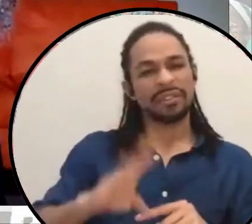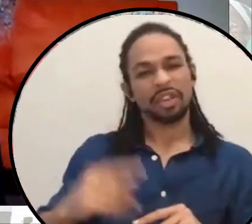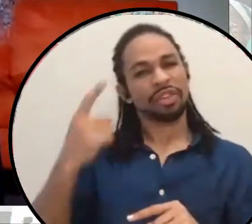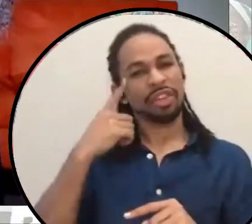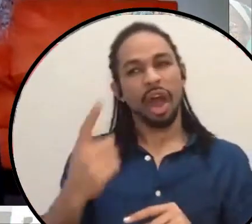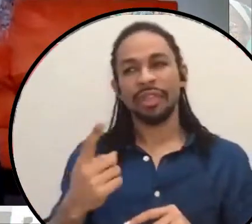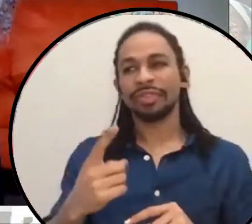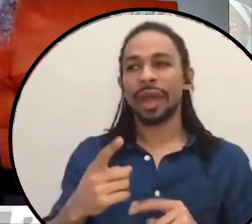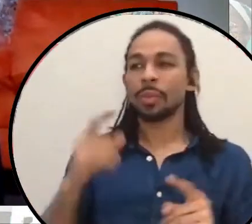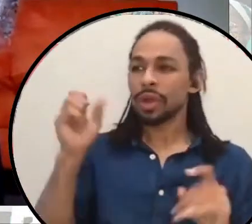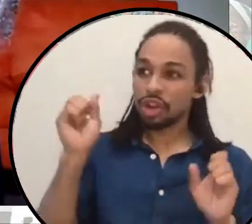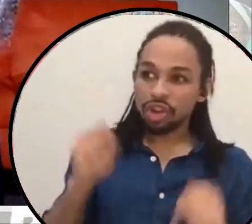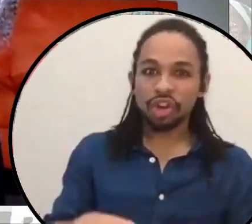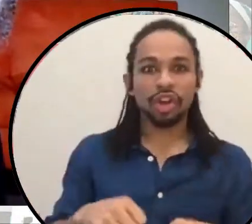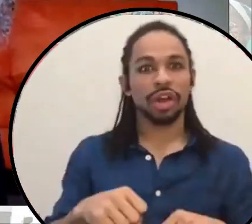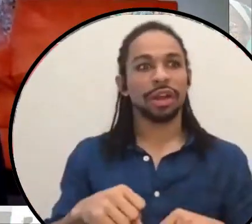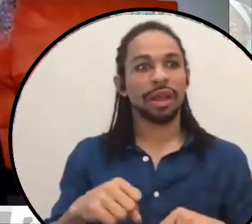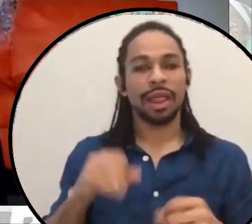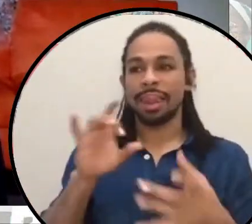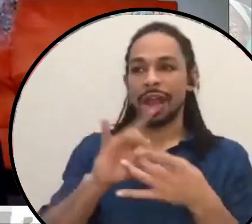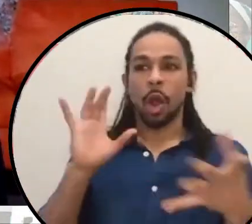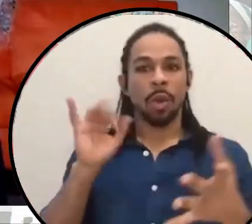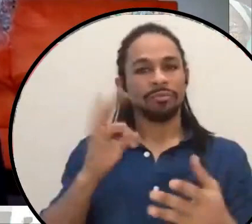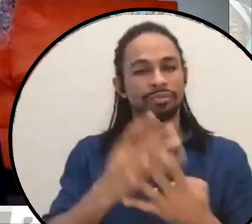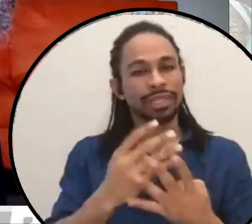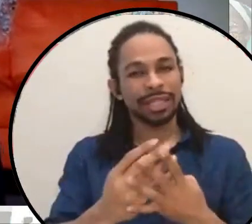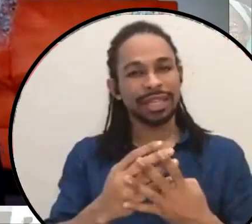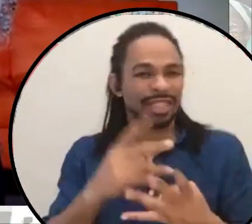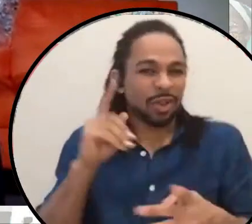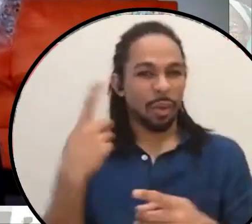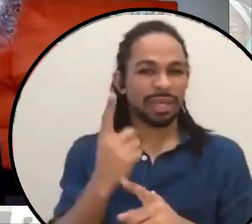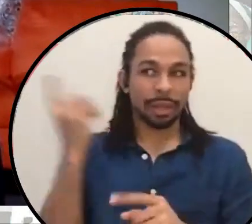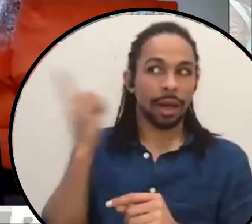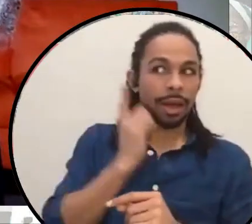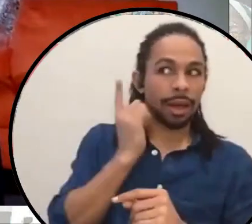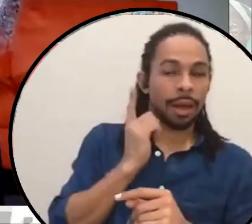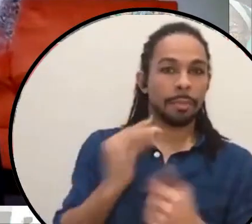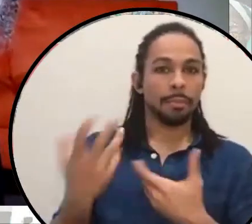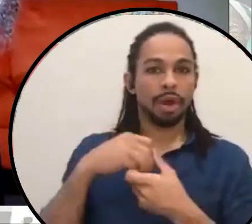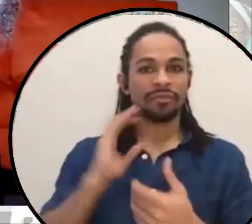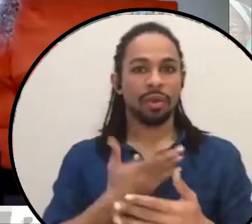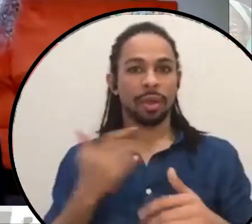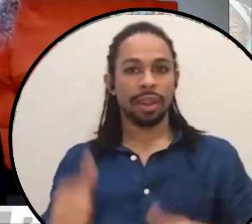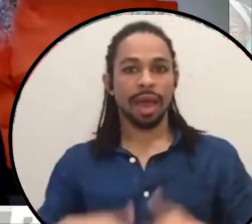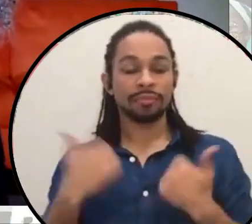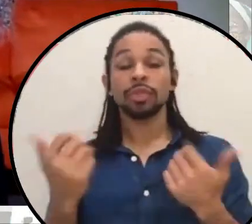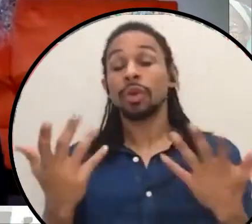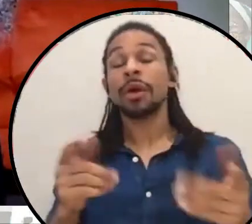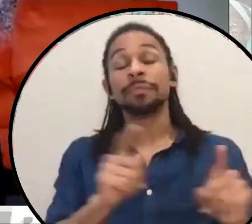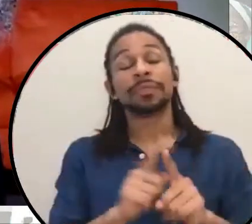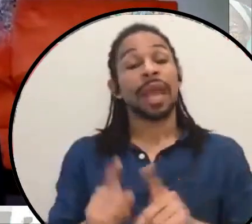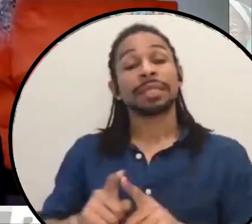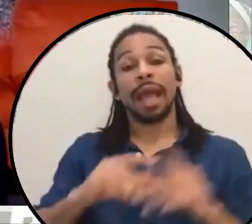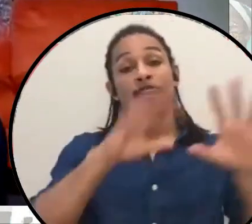So as, as an abolitionist, I've been so excited in this moment and this terrible pandemic to have the